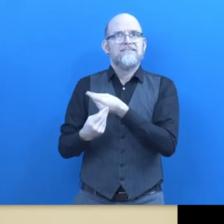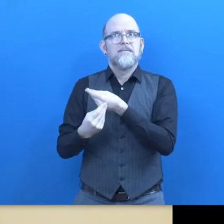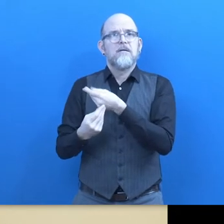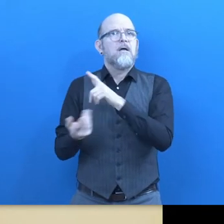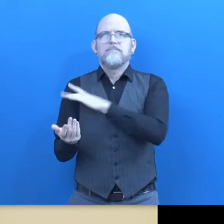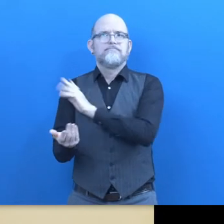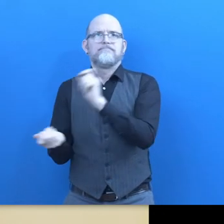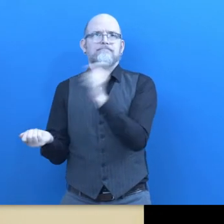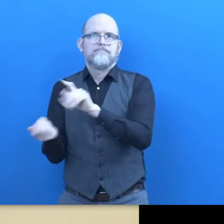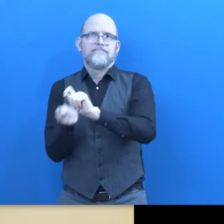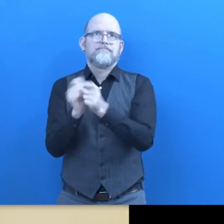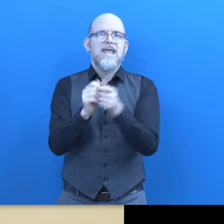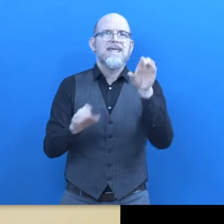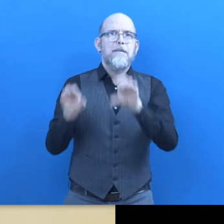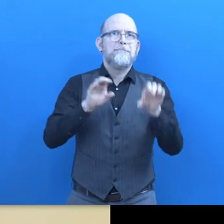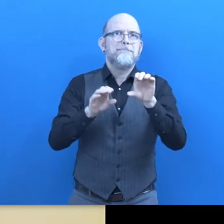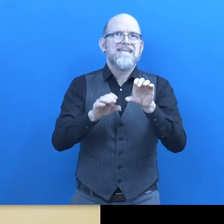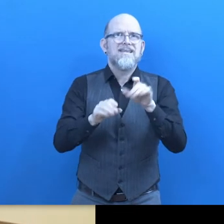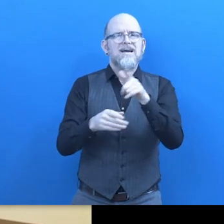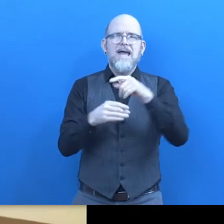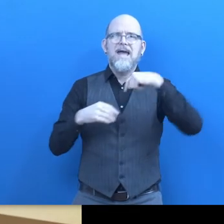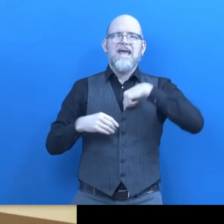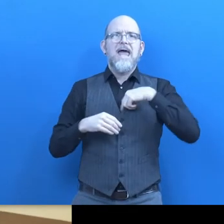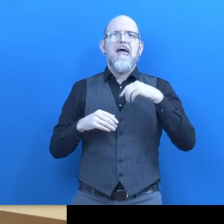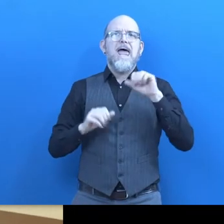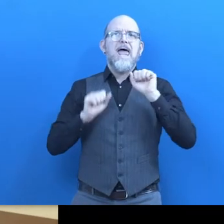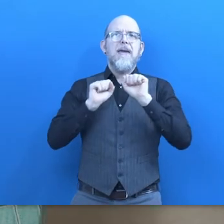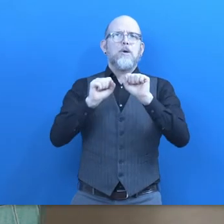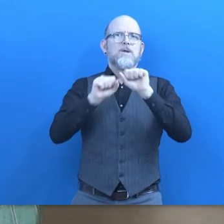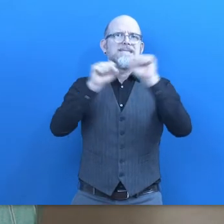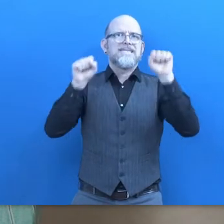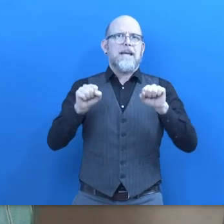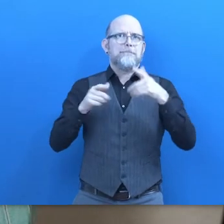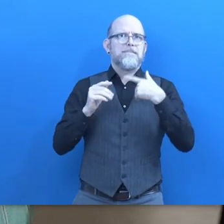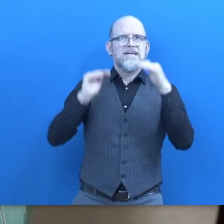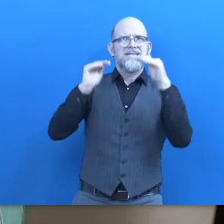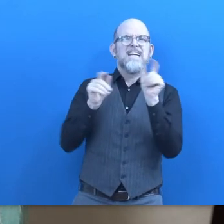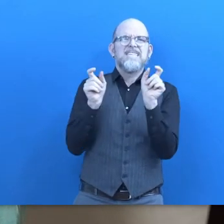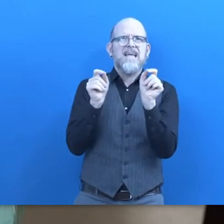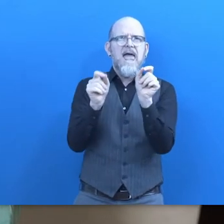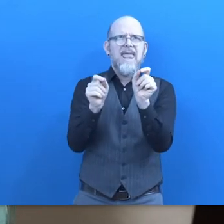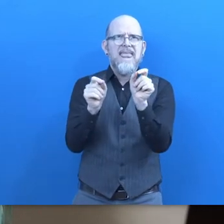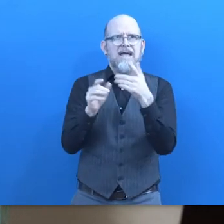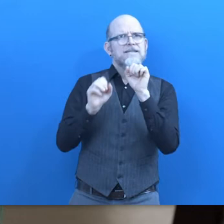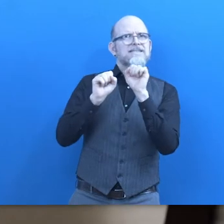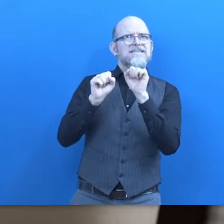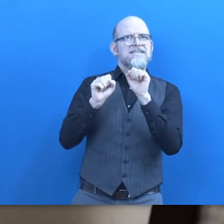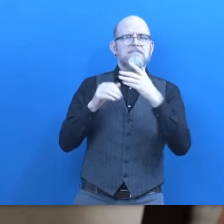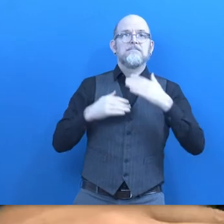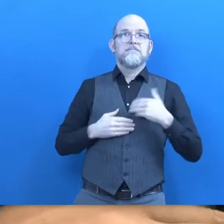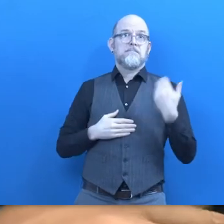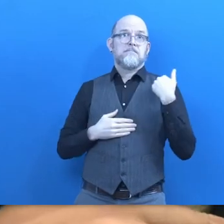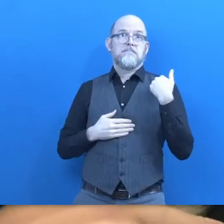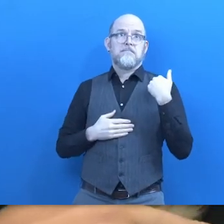to suppress the immune system like it does in cancer cells and so at 32 I got a decent case of bronchitis and